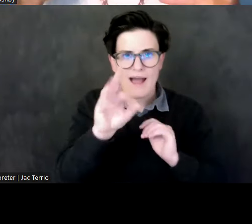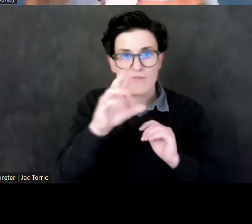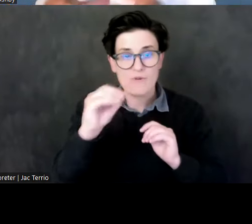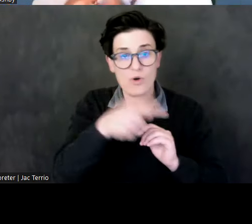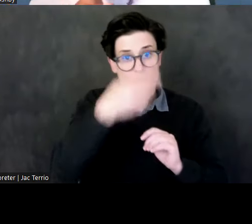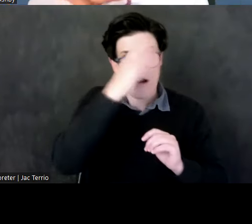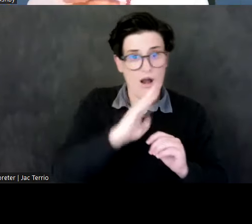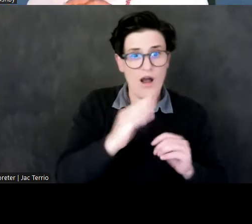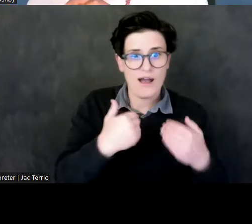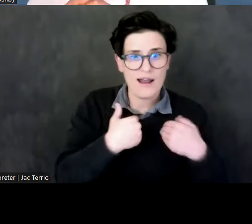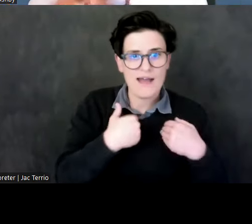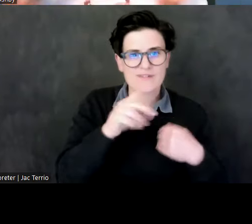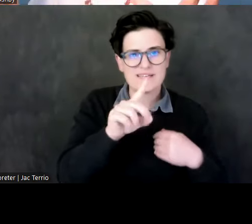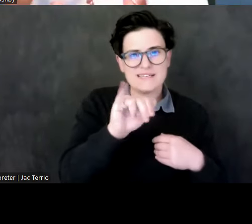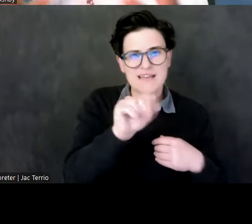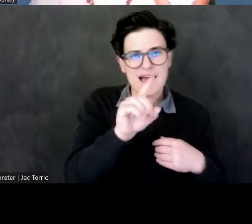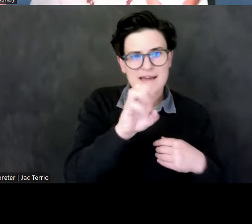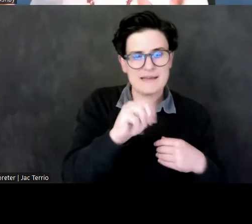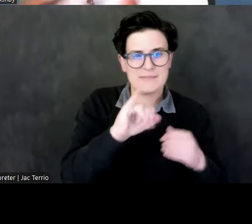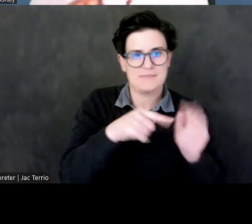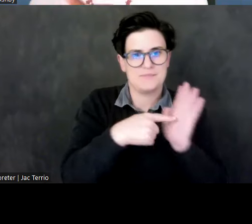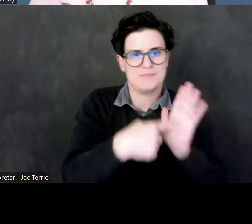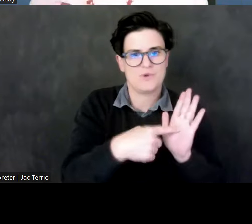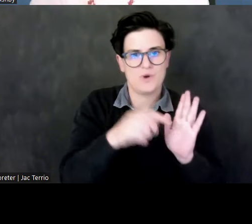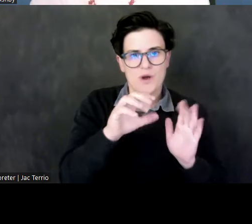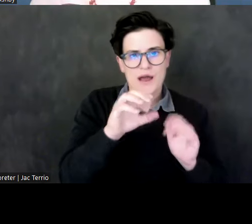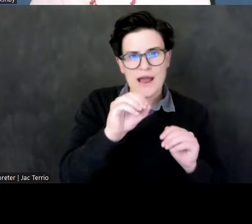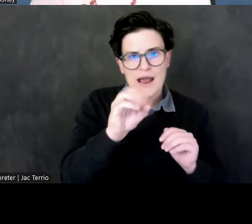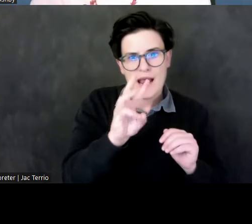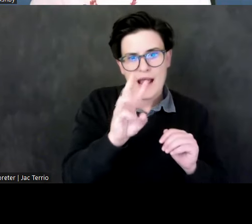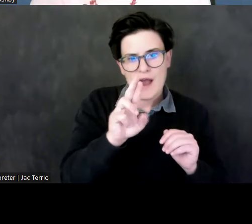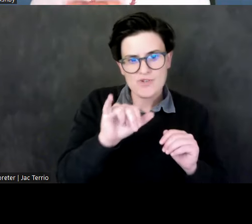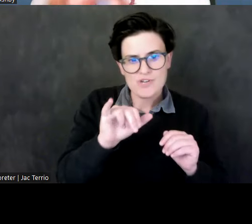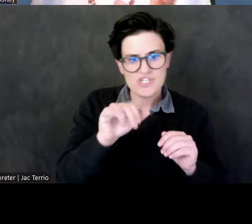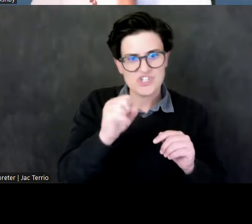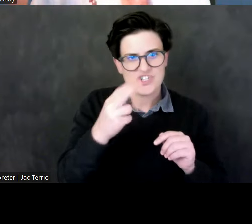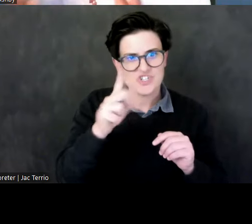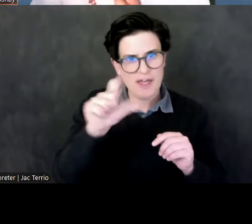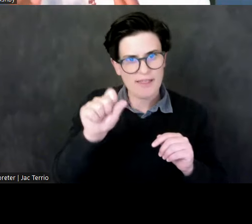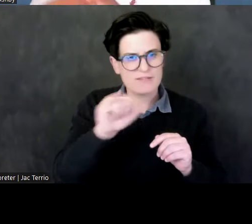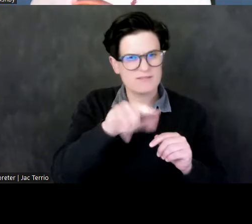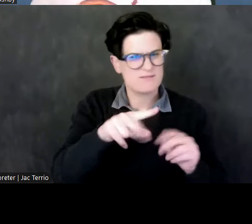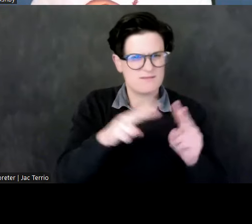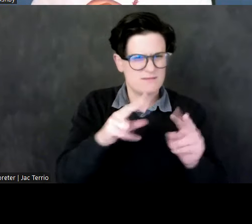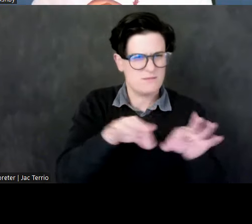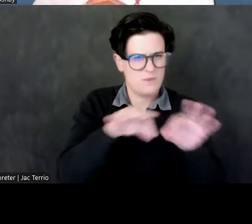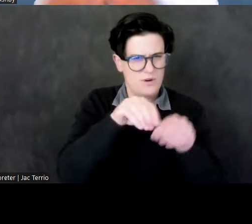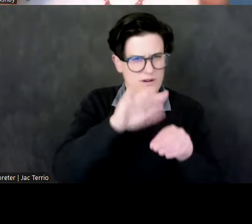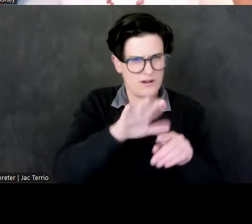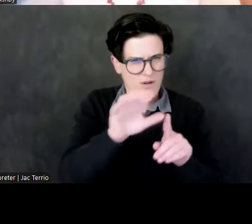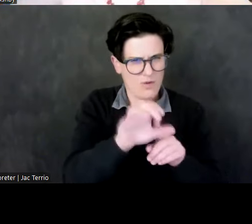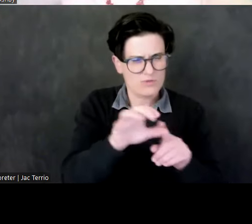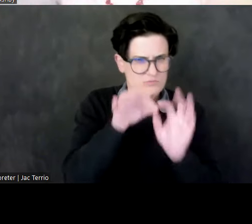that features cowrie shells, which I said are really important in this culture associated with women.